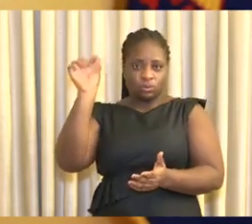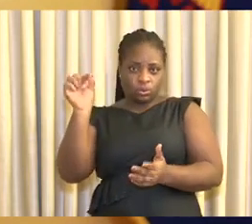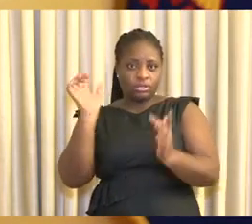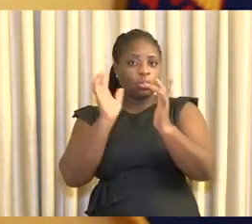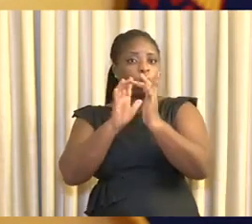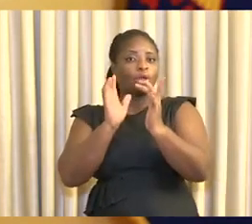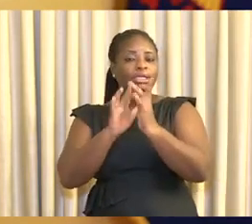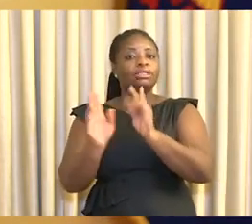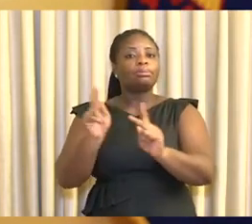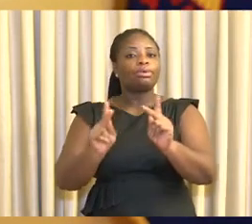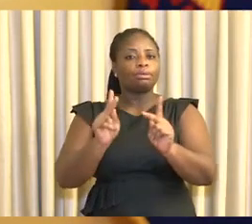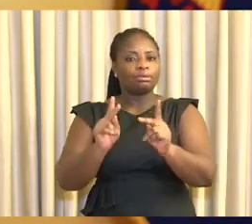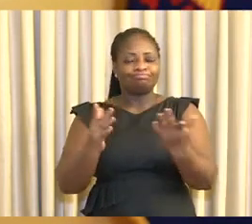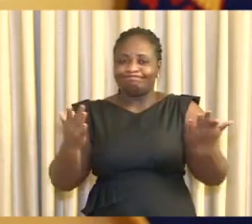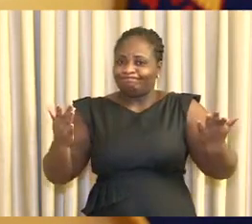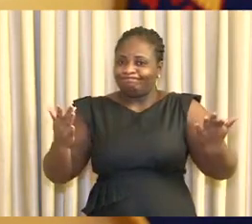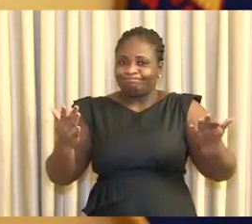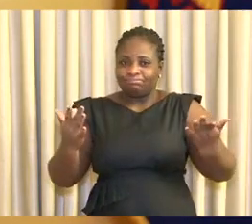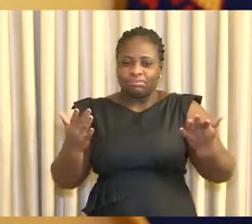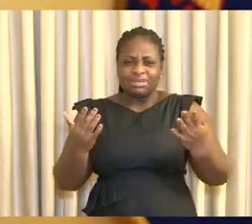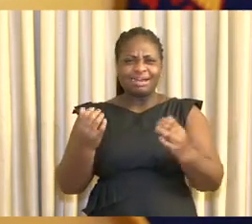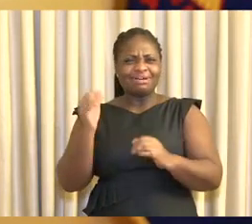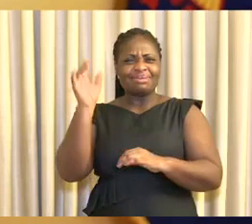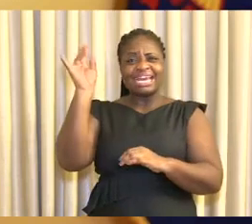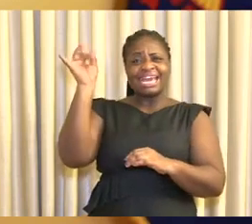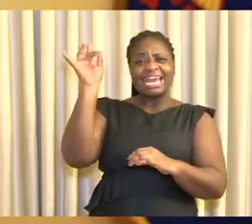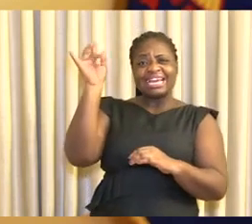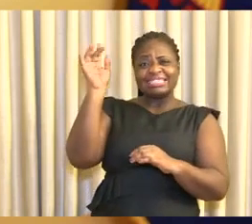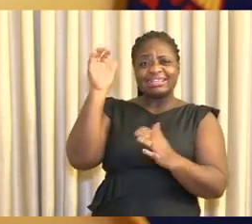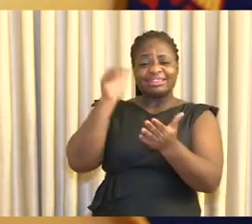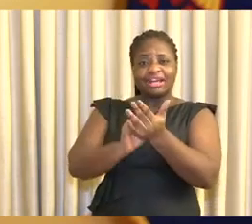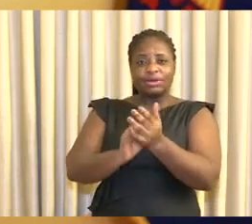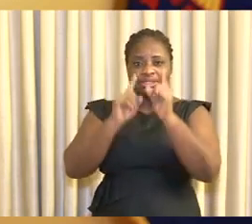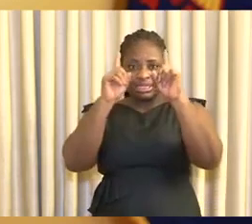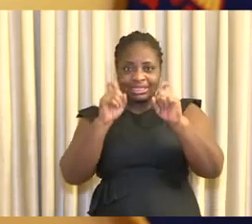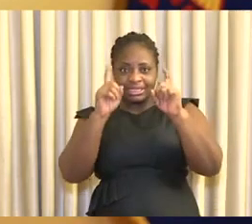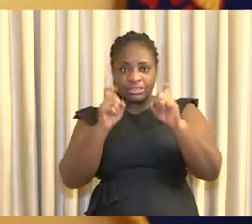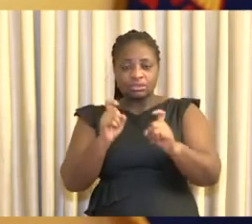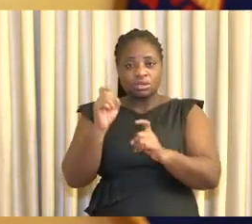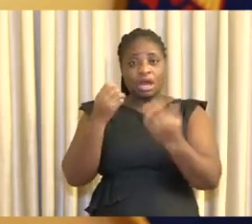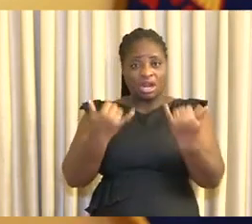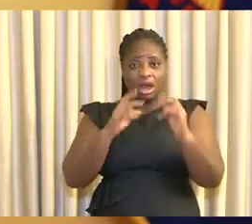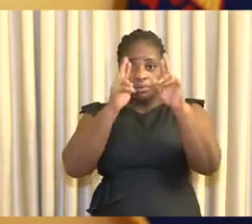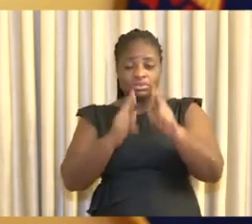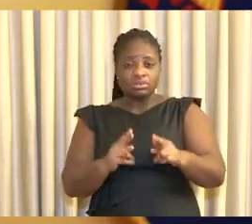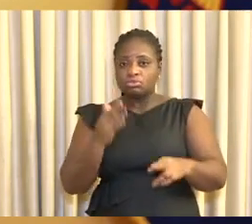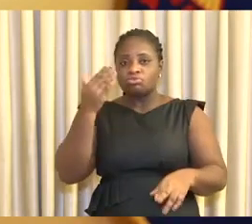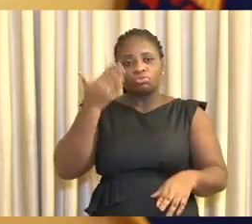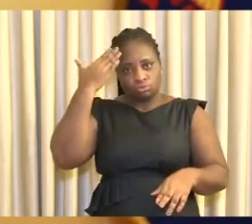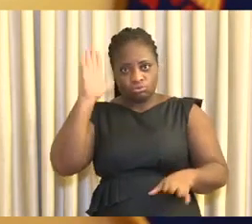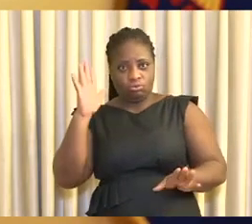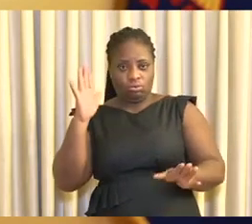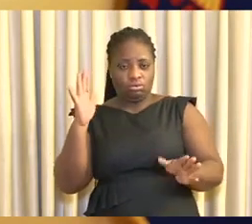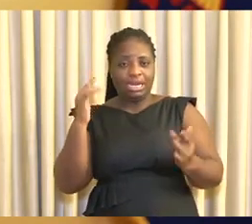There is thus a backlog of some 18,000 tests whose results are yet to be received.